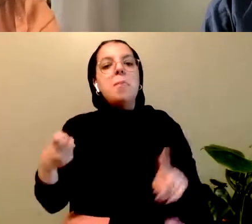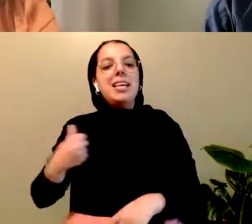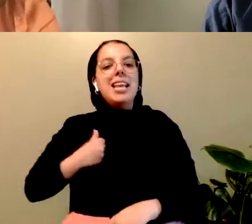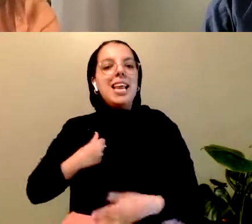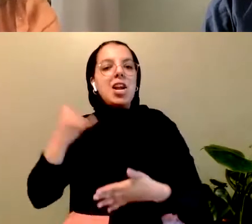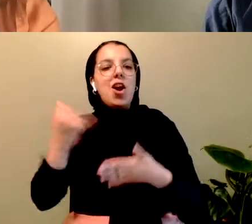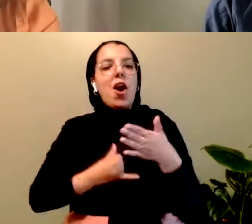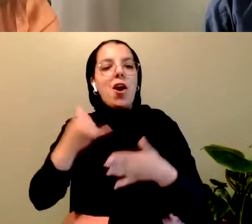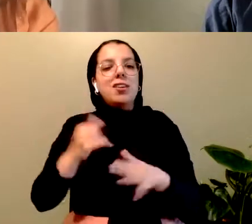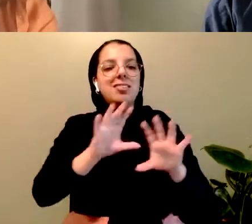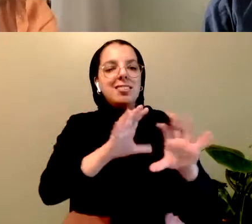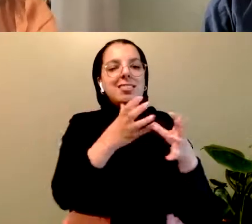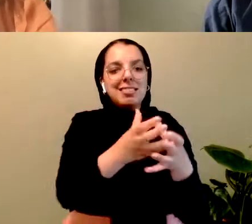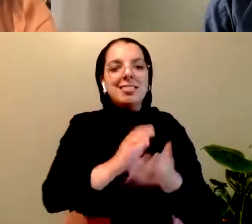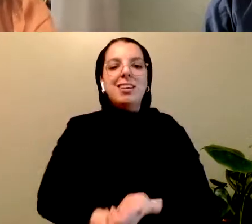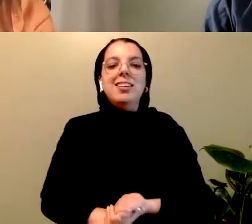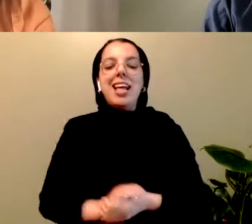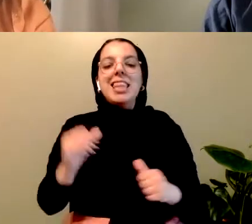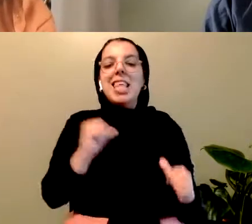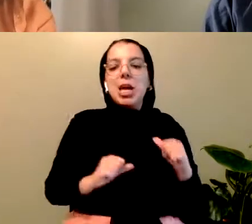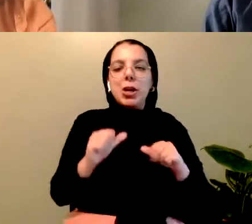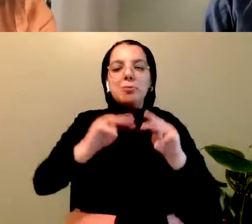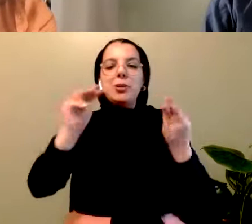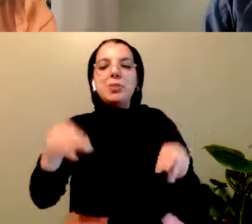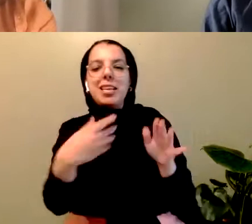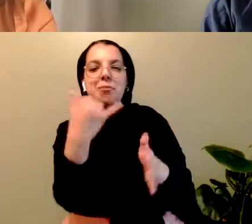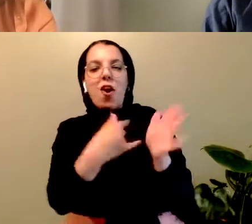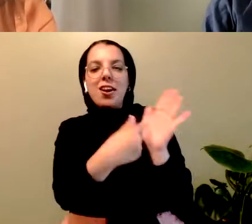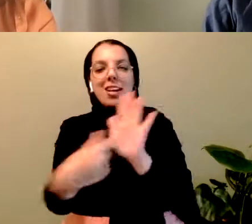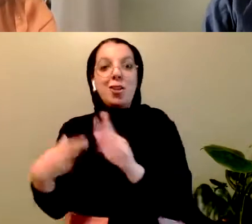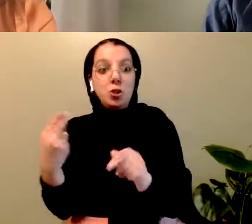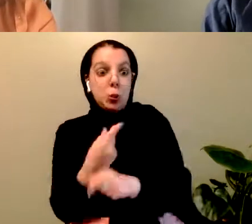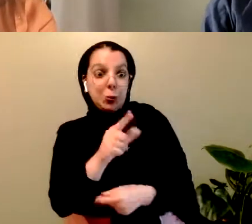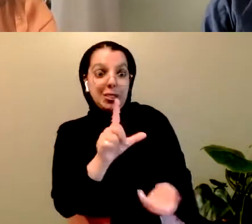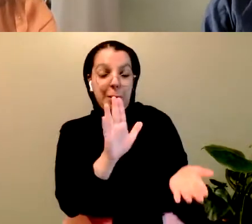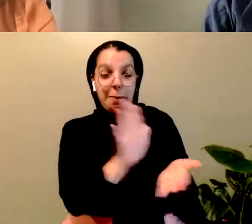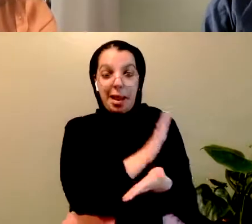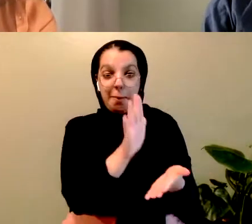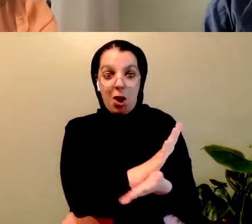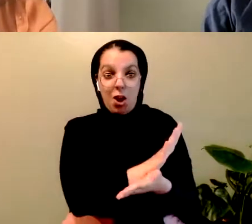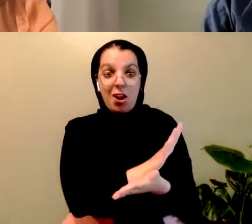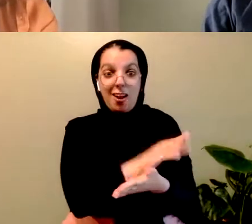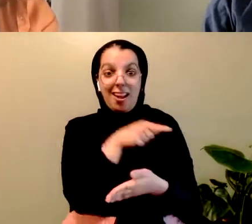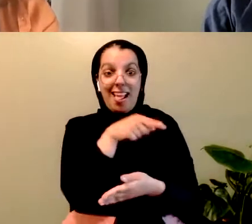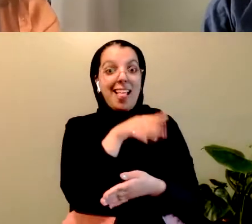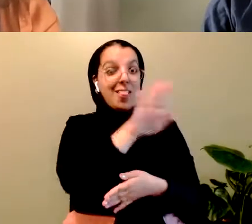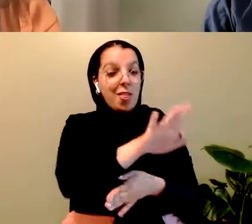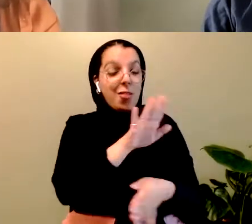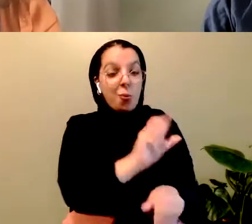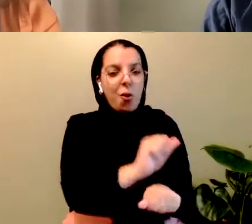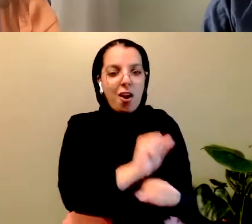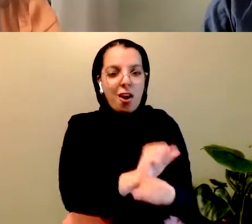museums and galleries have been built from. This is the legacy that we need to examine